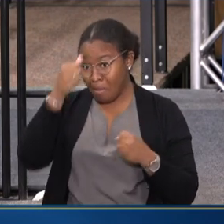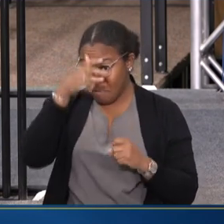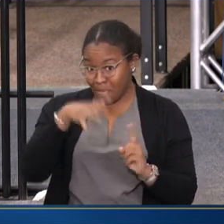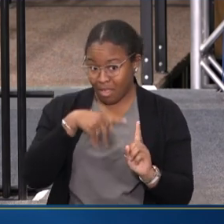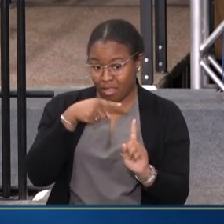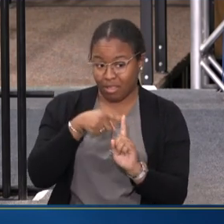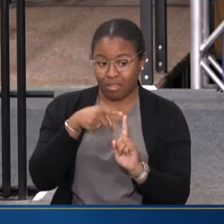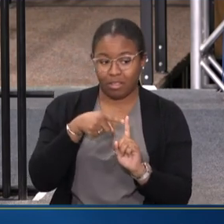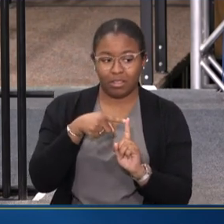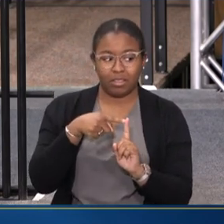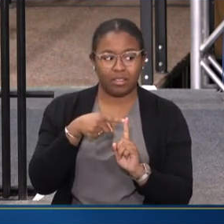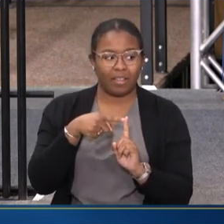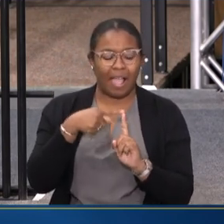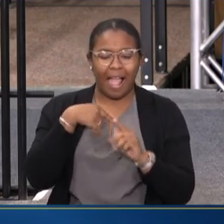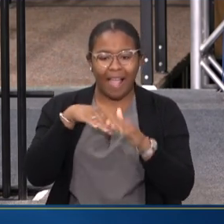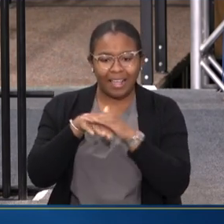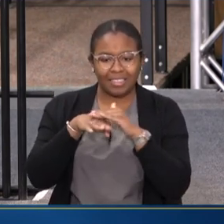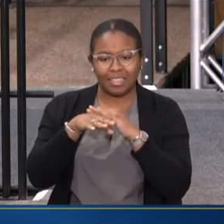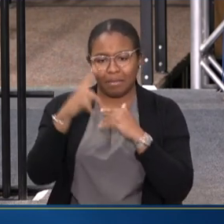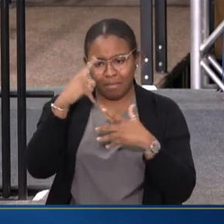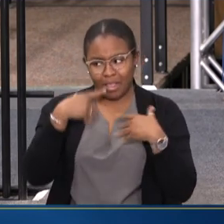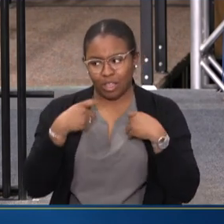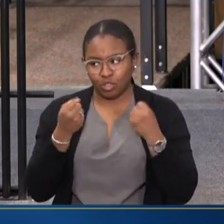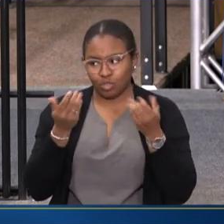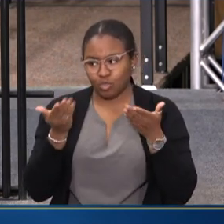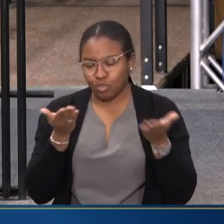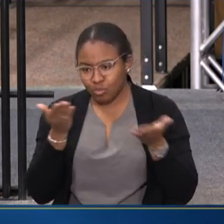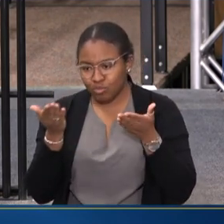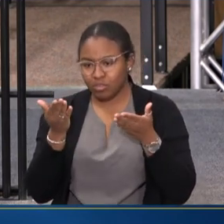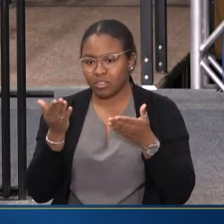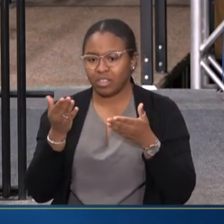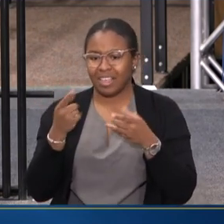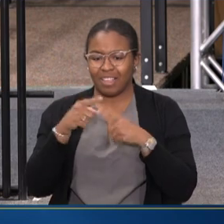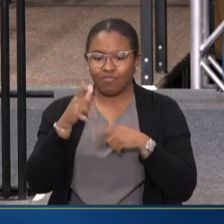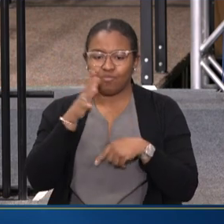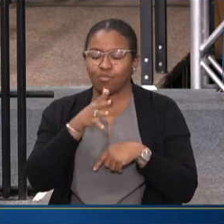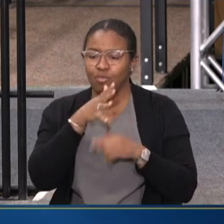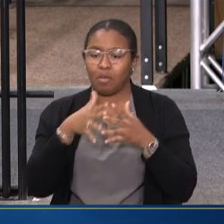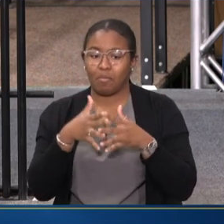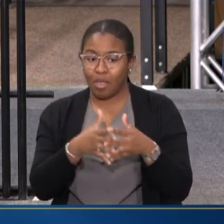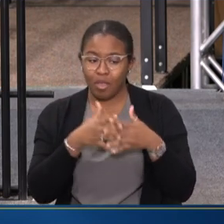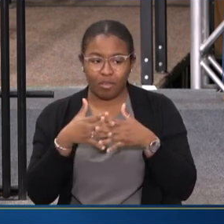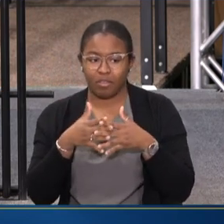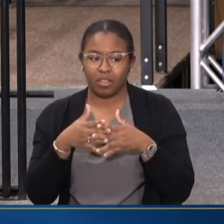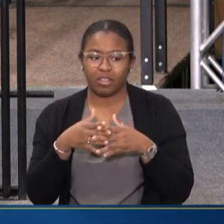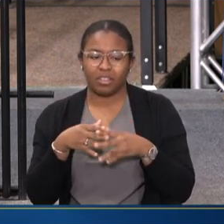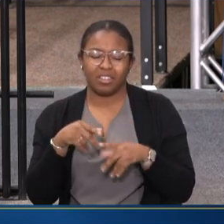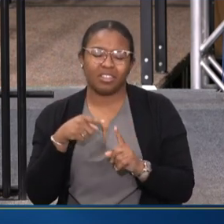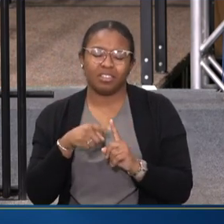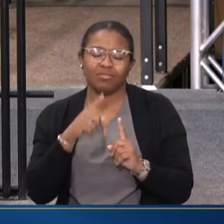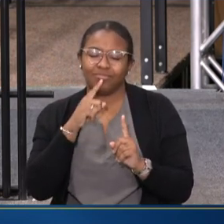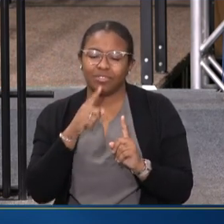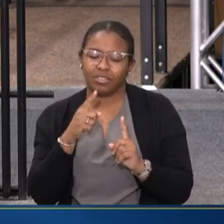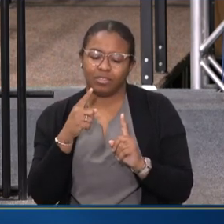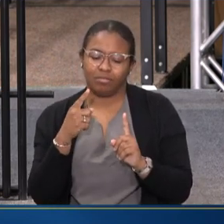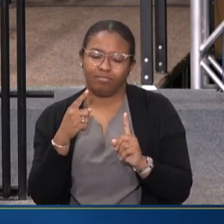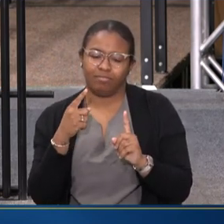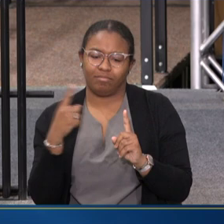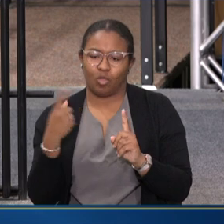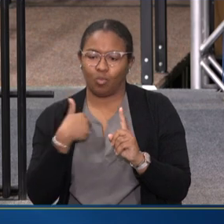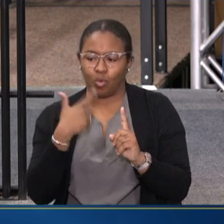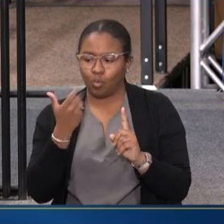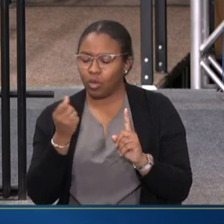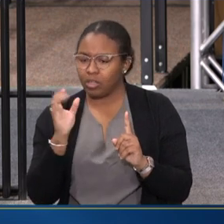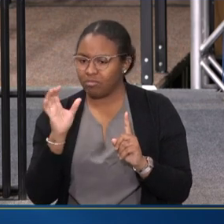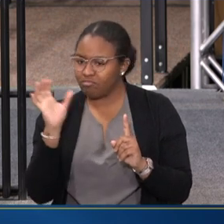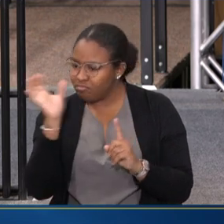PARTICULAR ACCESSING MENTAL HEALTH SERVICES IN RURAL AMERICA. THIS IS CERTAINLY SOMETHING WE WANT TO EXPLORE.